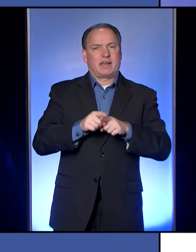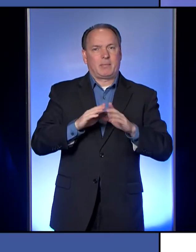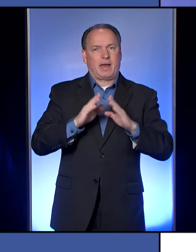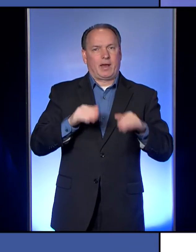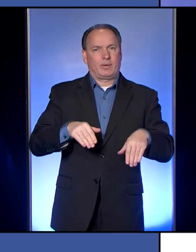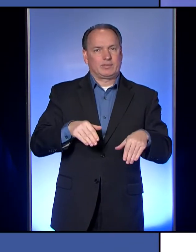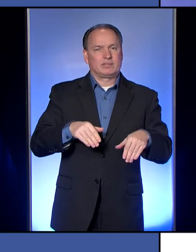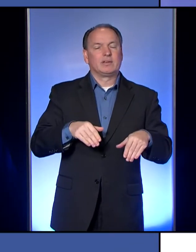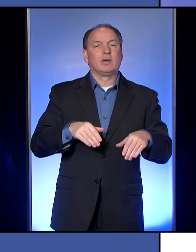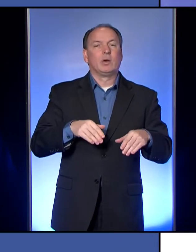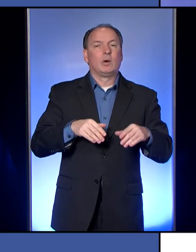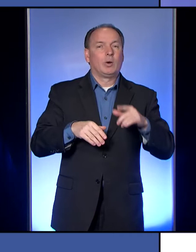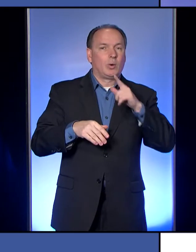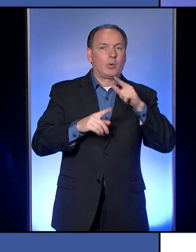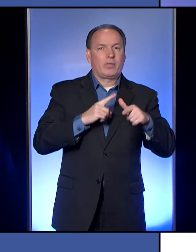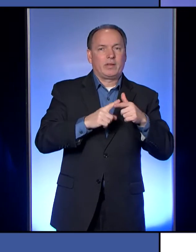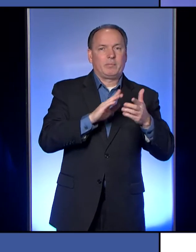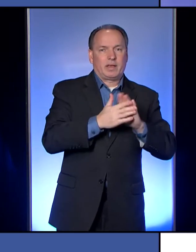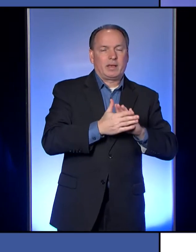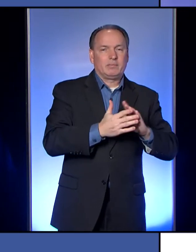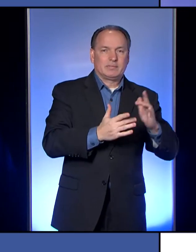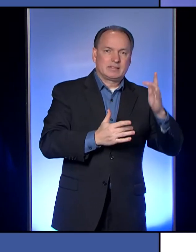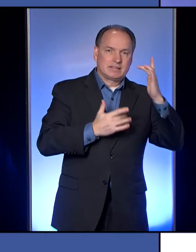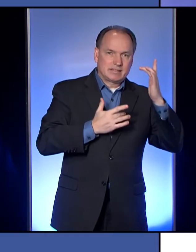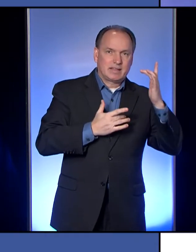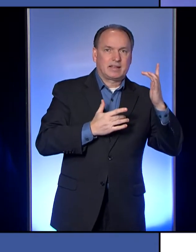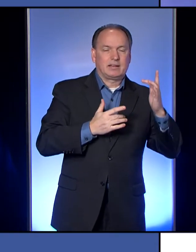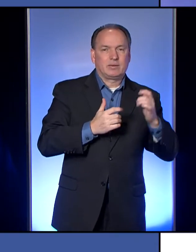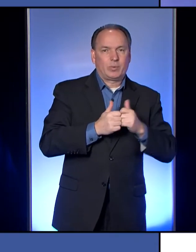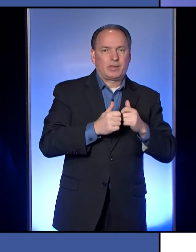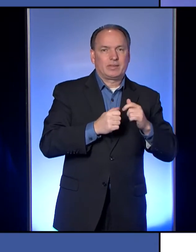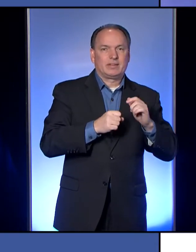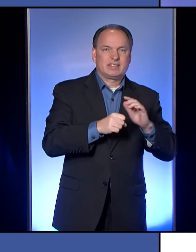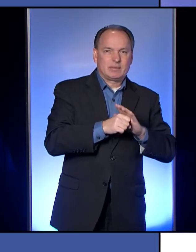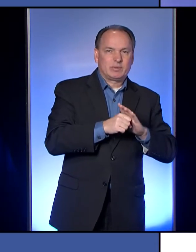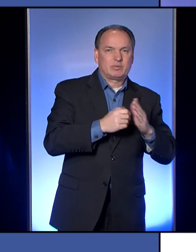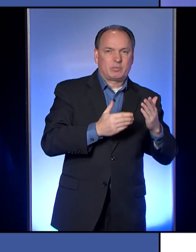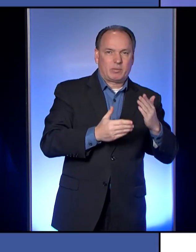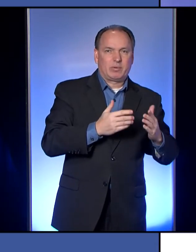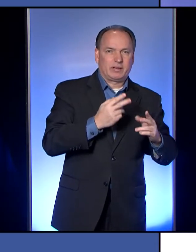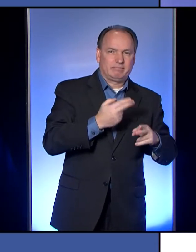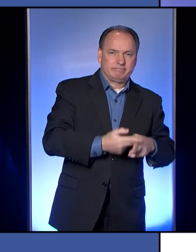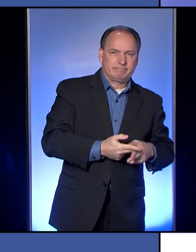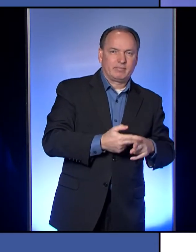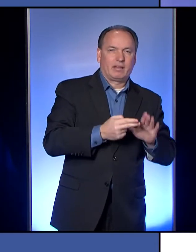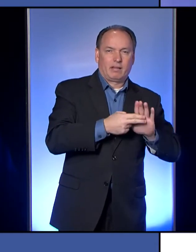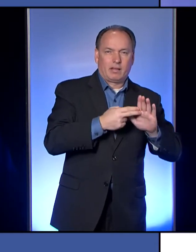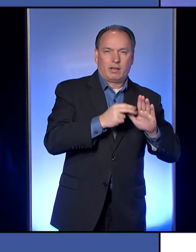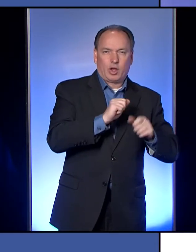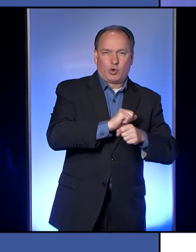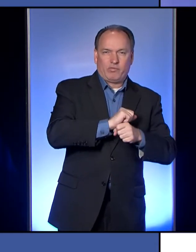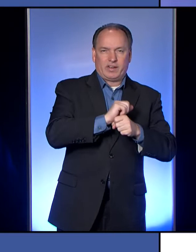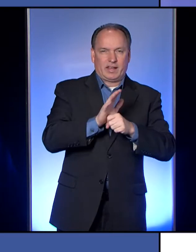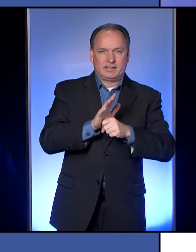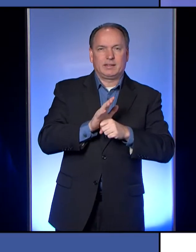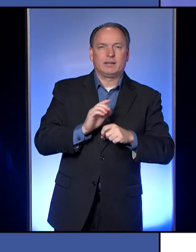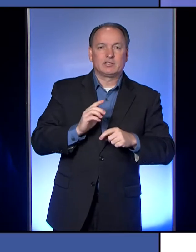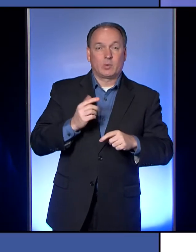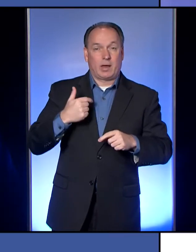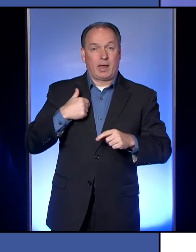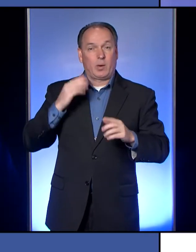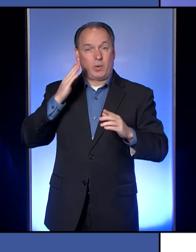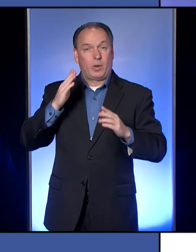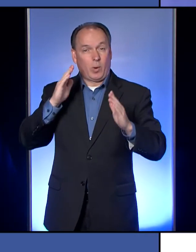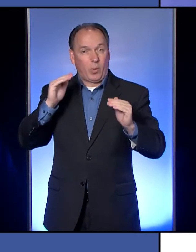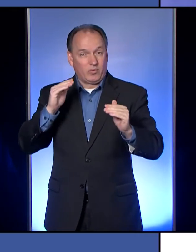who then became sick with various, uh, you know, symptoms that were probably COVID-19. So I'm going to hopefully